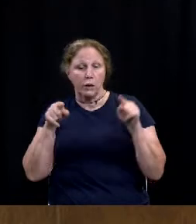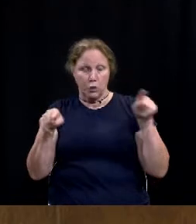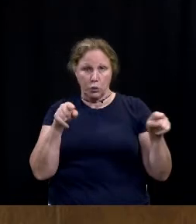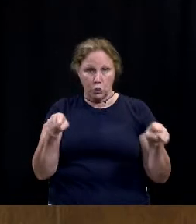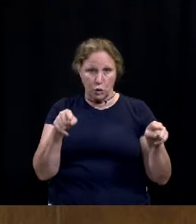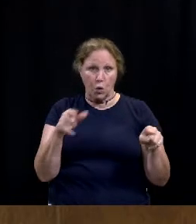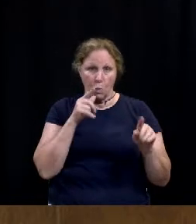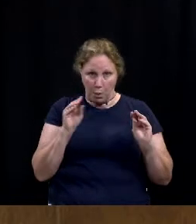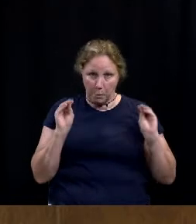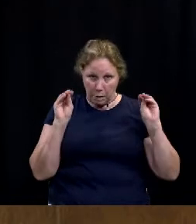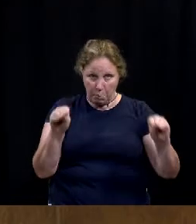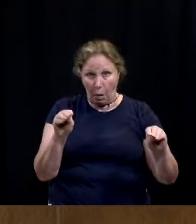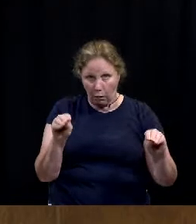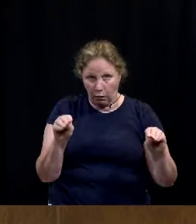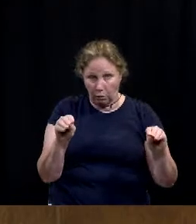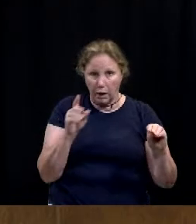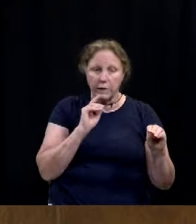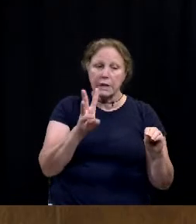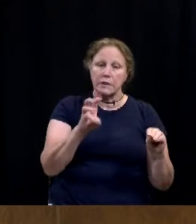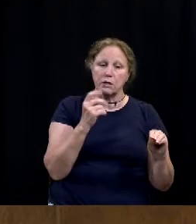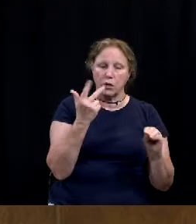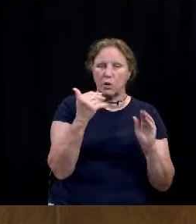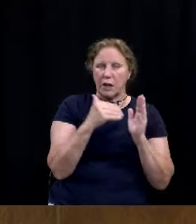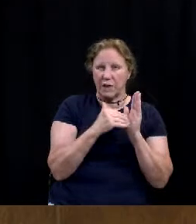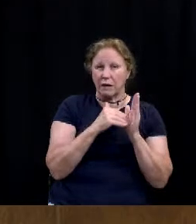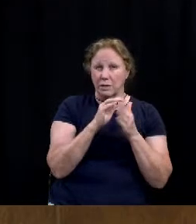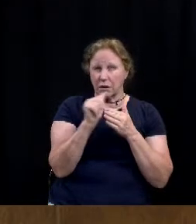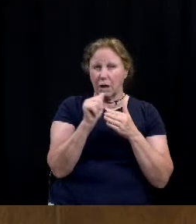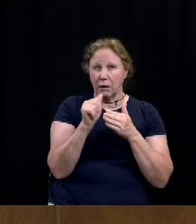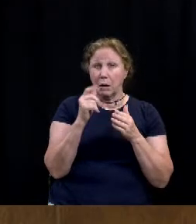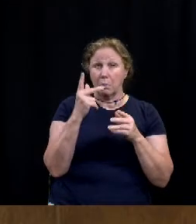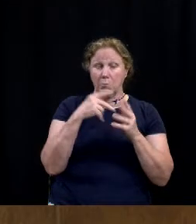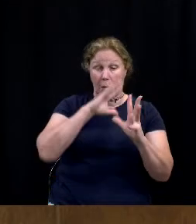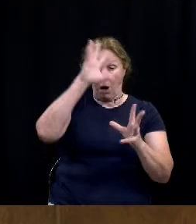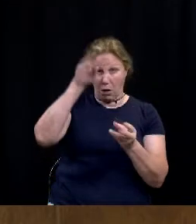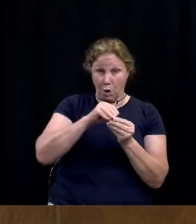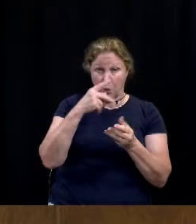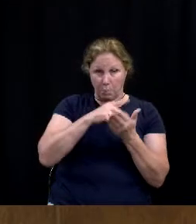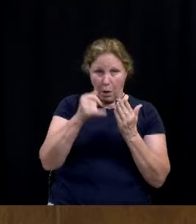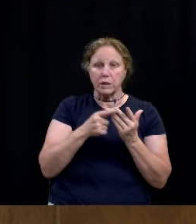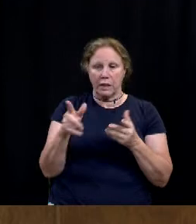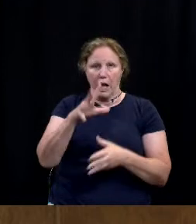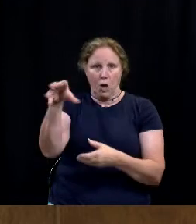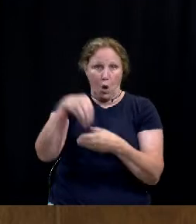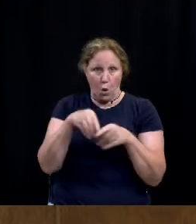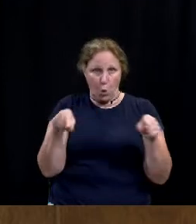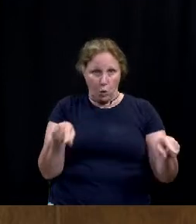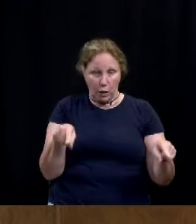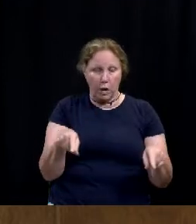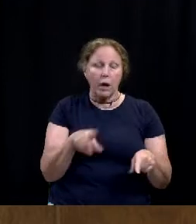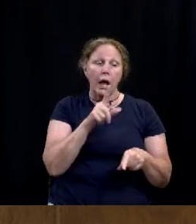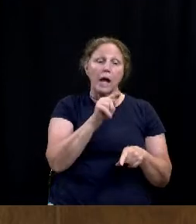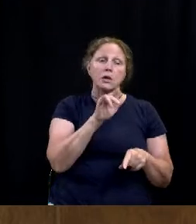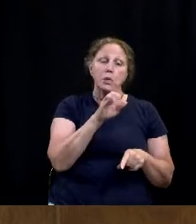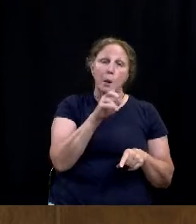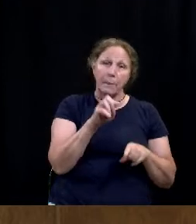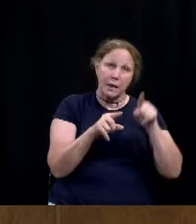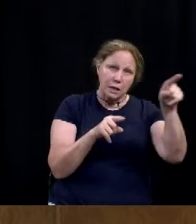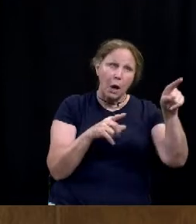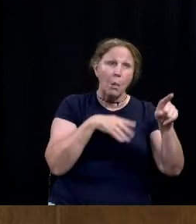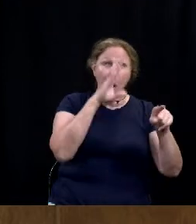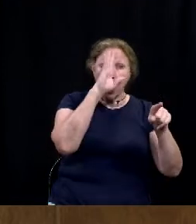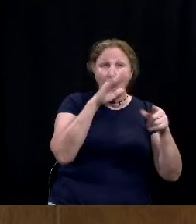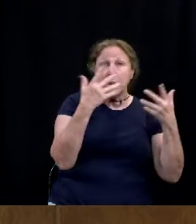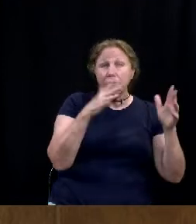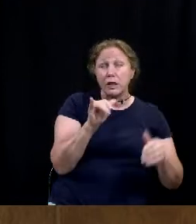installed as part of the $613,000 improvement project at Trailblazer Park, which we anticipate will be completed by January